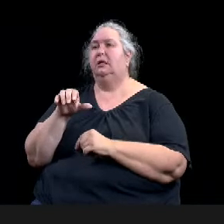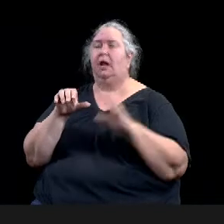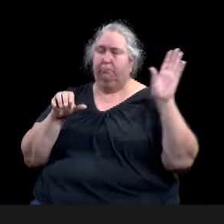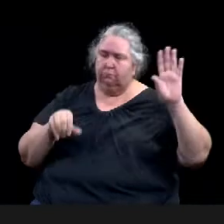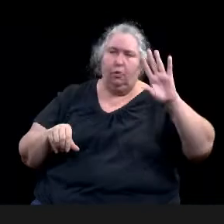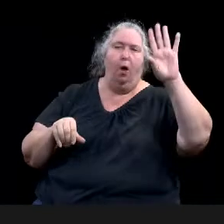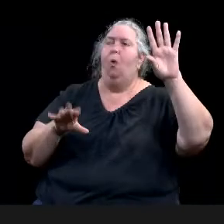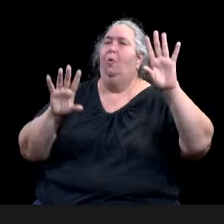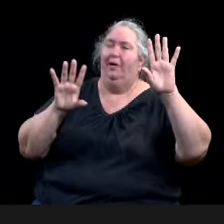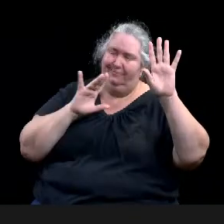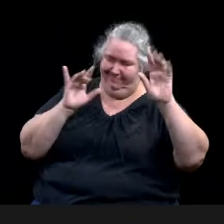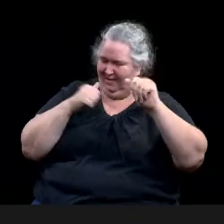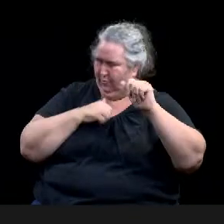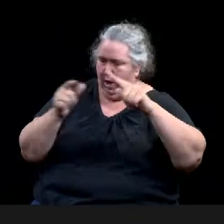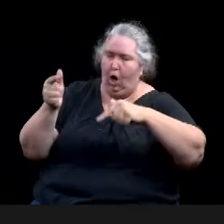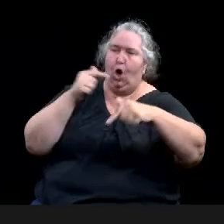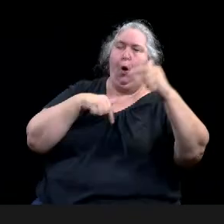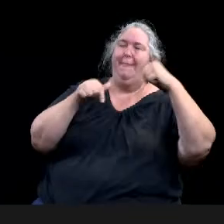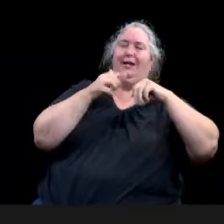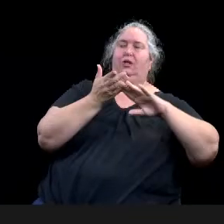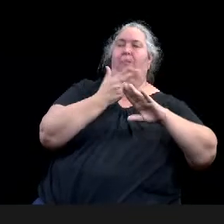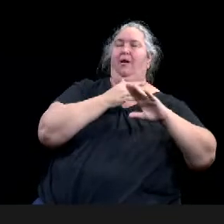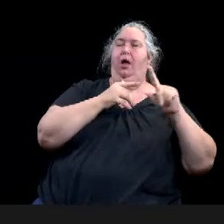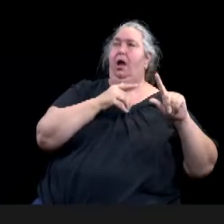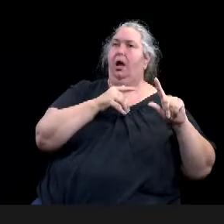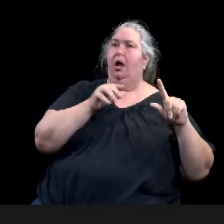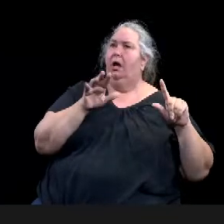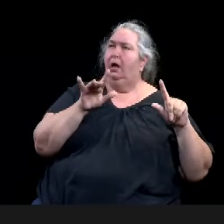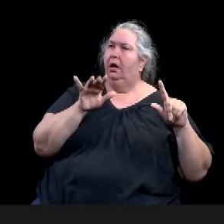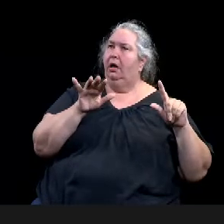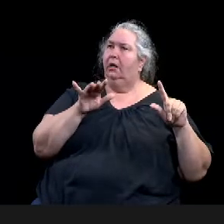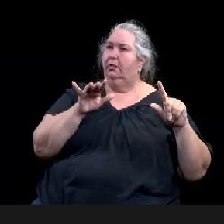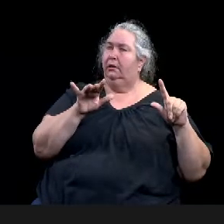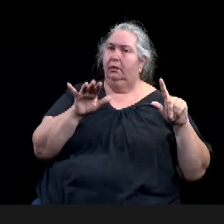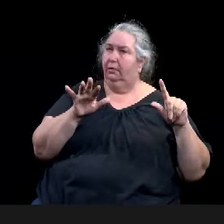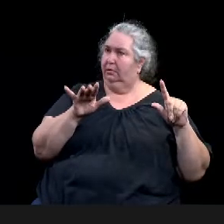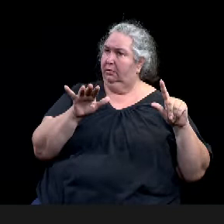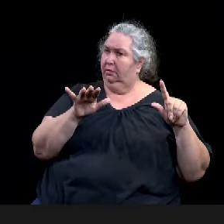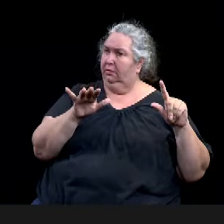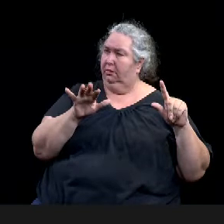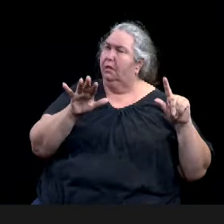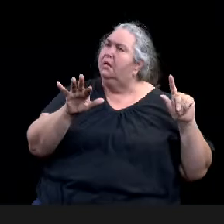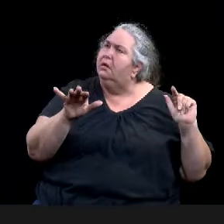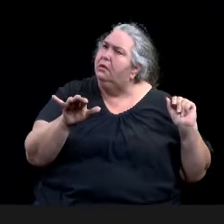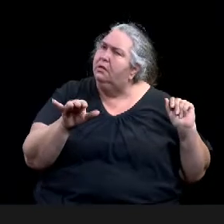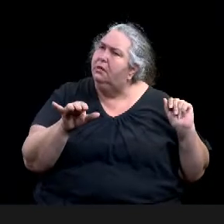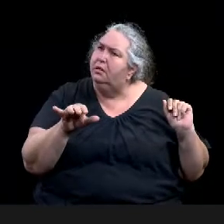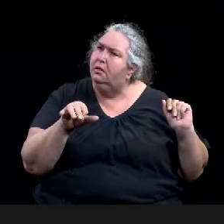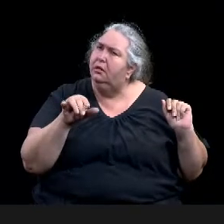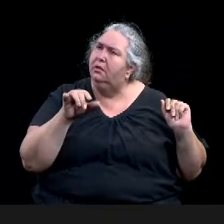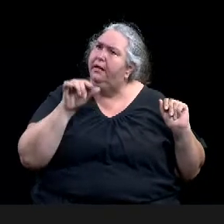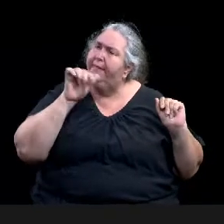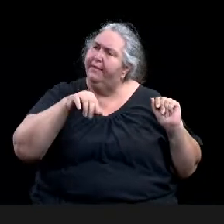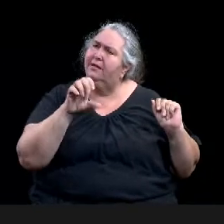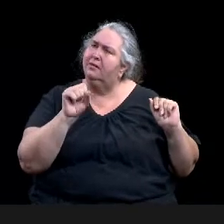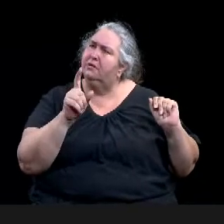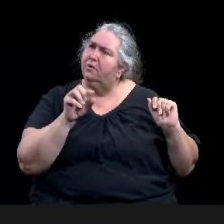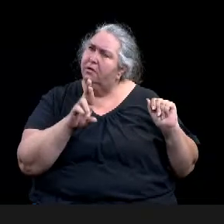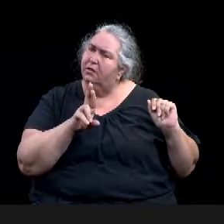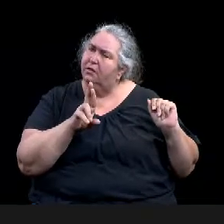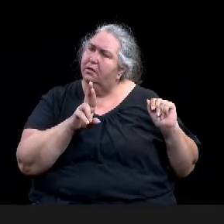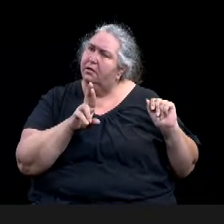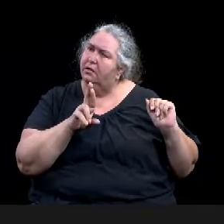does this round of short-term rentals, uh, applications were, um, not just owners, but occupants sent notices?